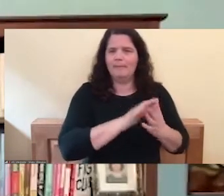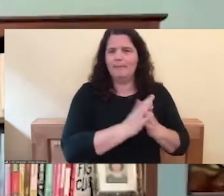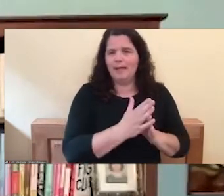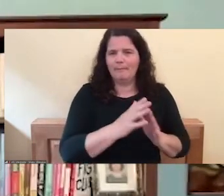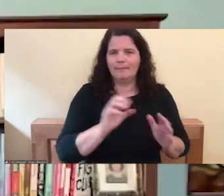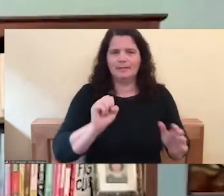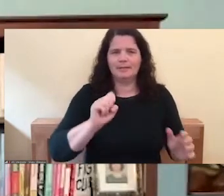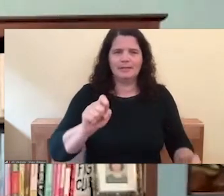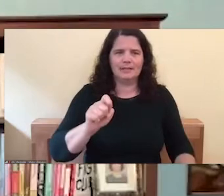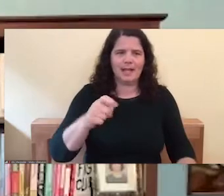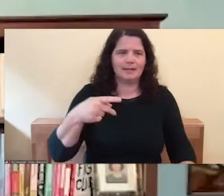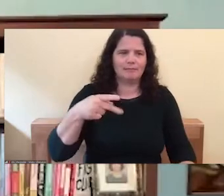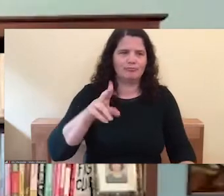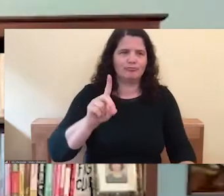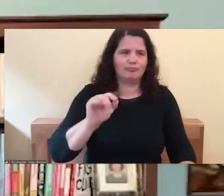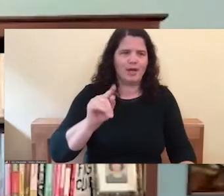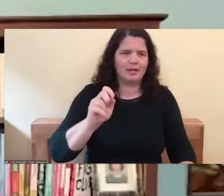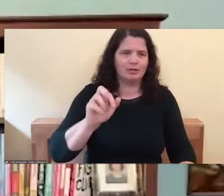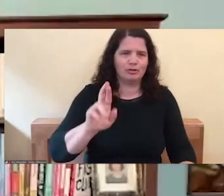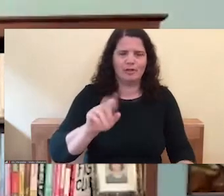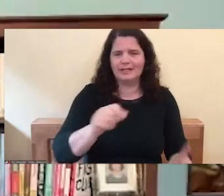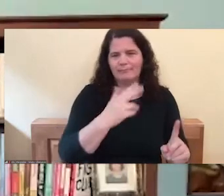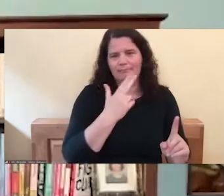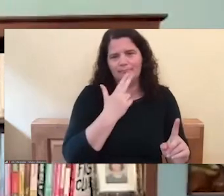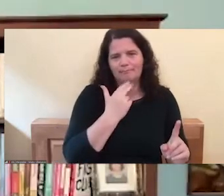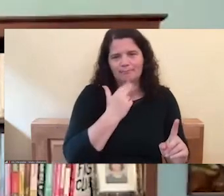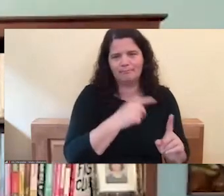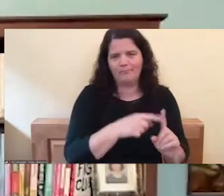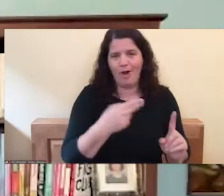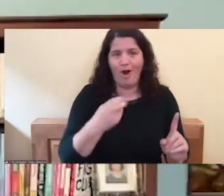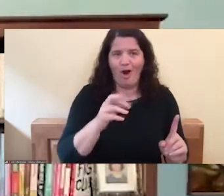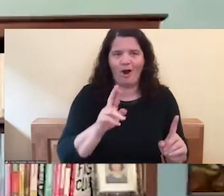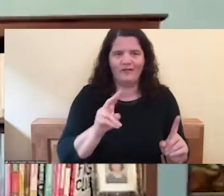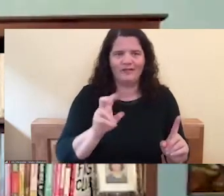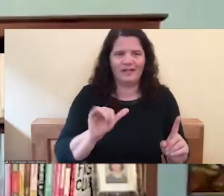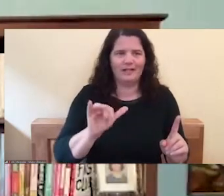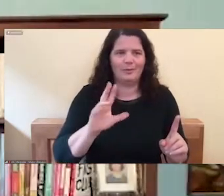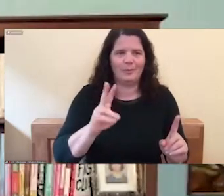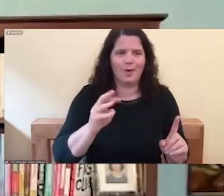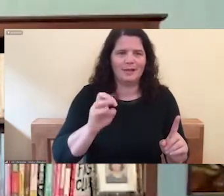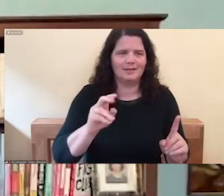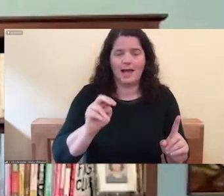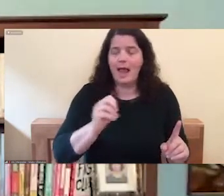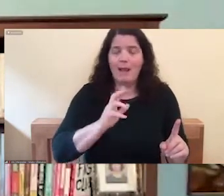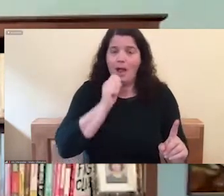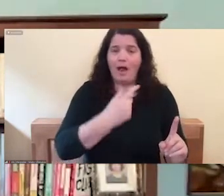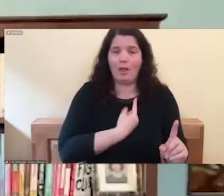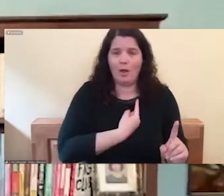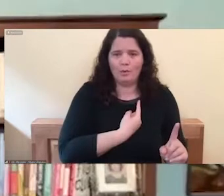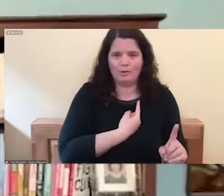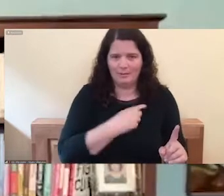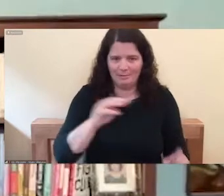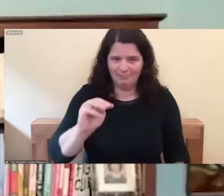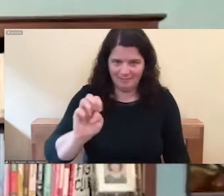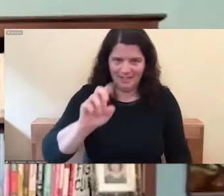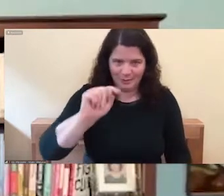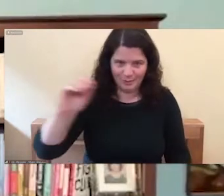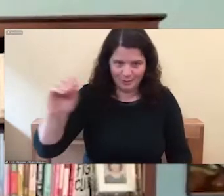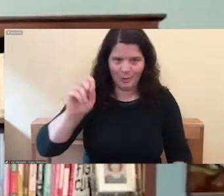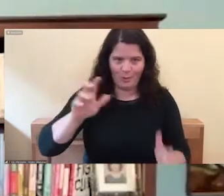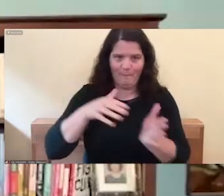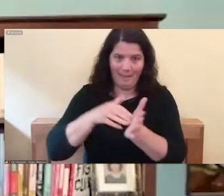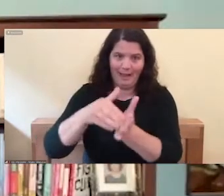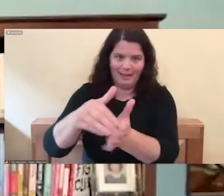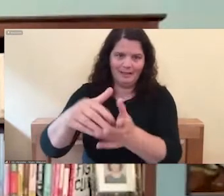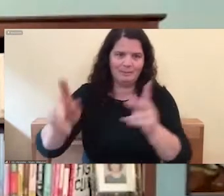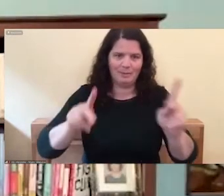Weinstein, you know, and I'm not alone. mean, me too. There are, there are millions around the globe and women are starting to talk about